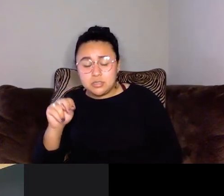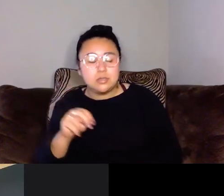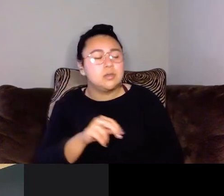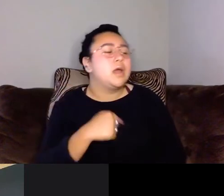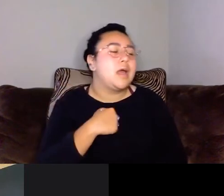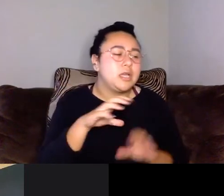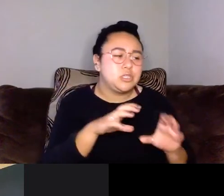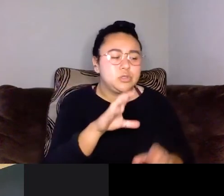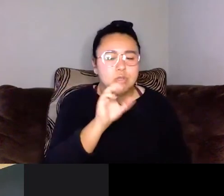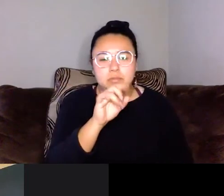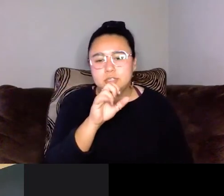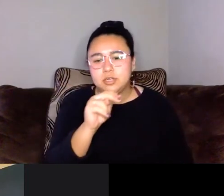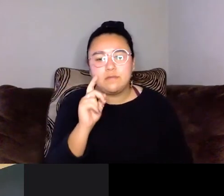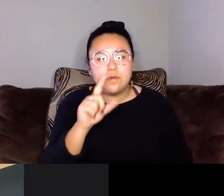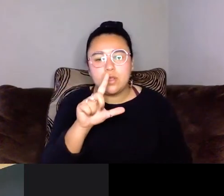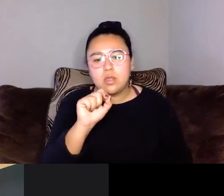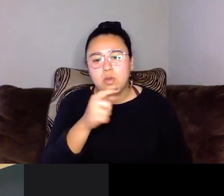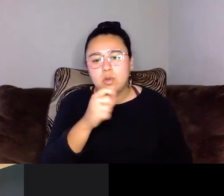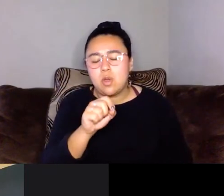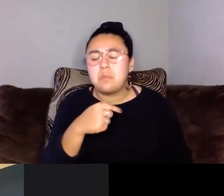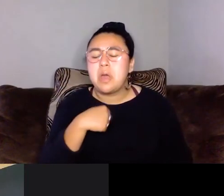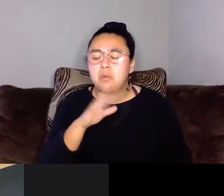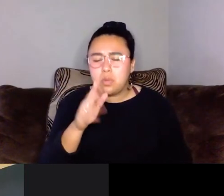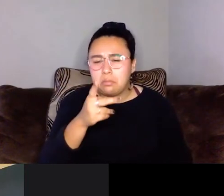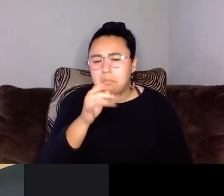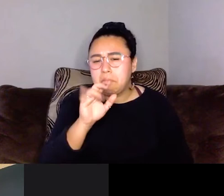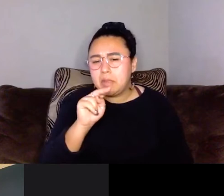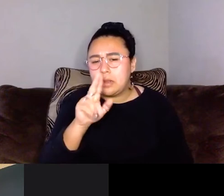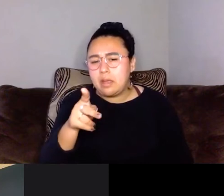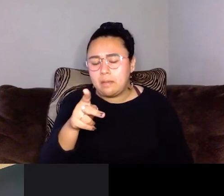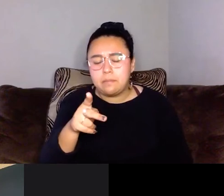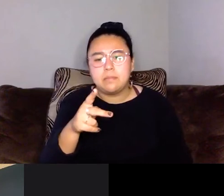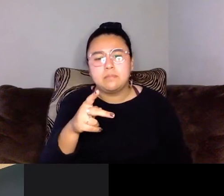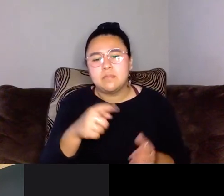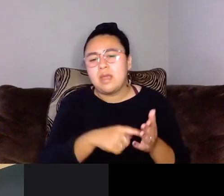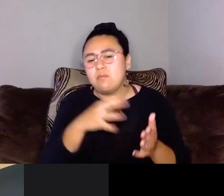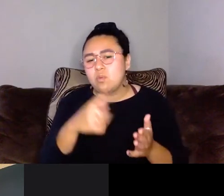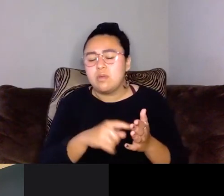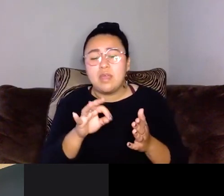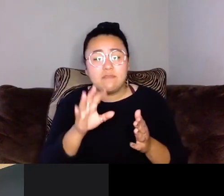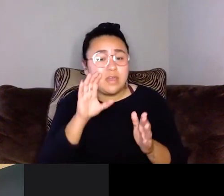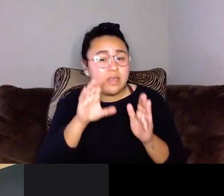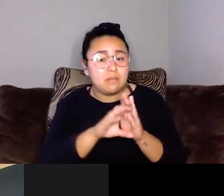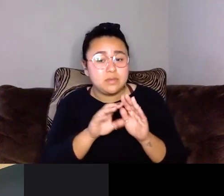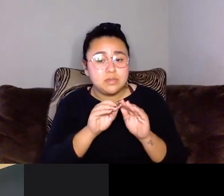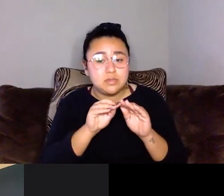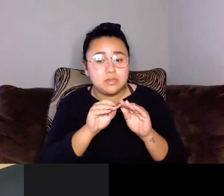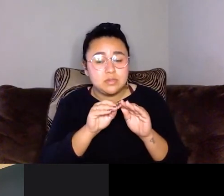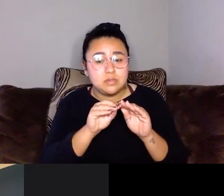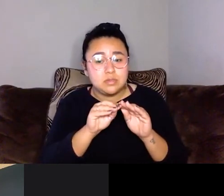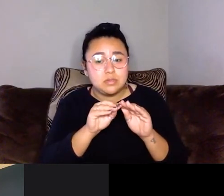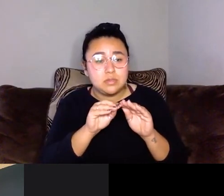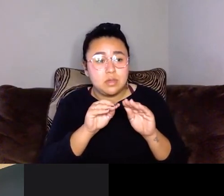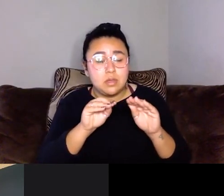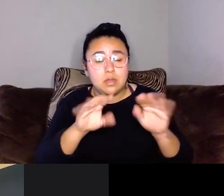logos and stuff. I'll do some pin-ups now and then too, but, um, if you put an image out there and it's just, it inspires